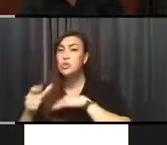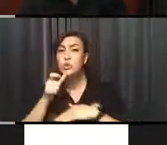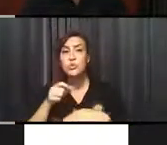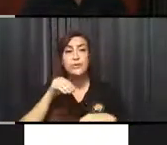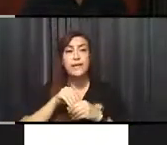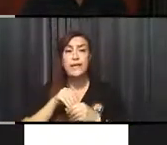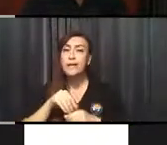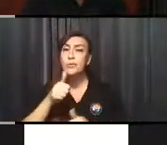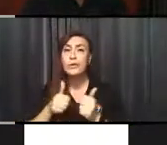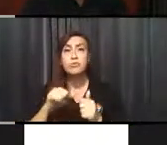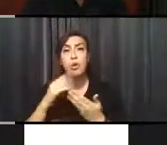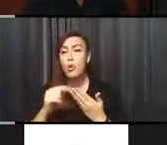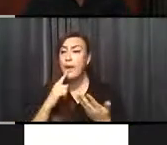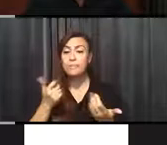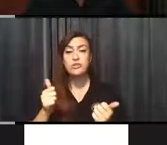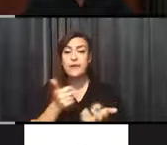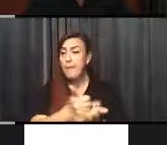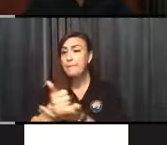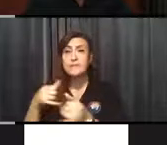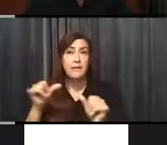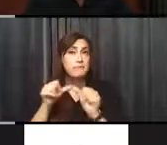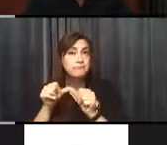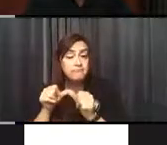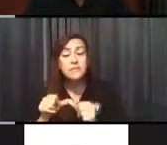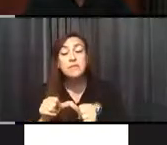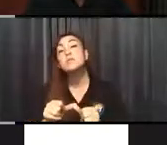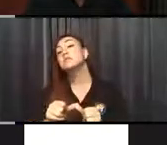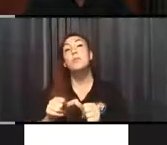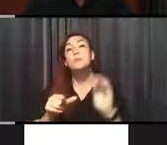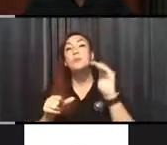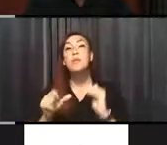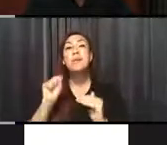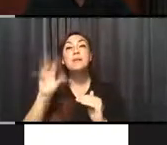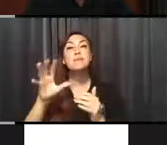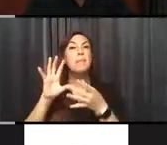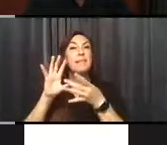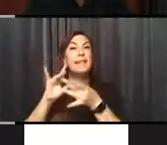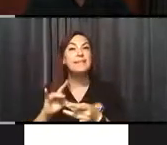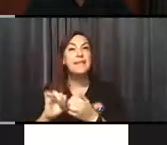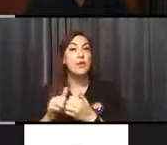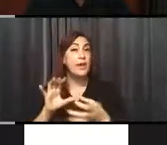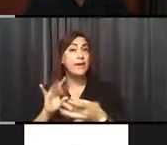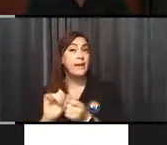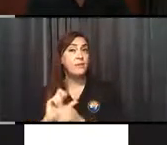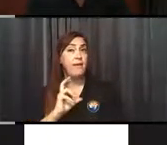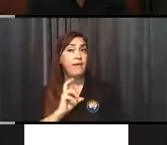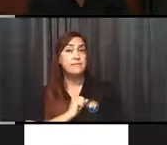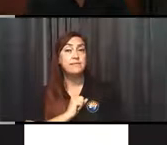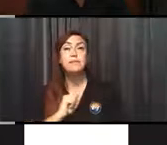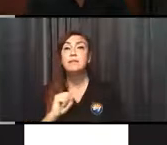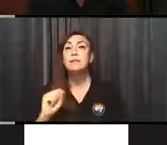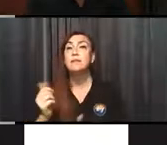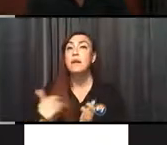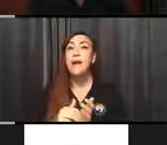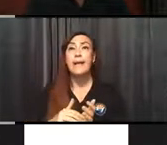And then I just want to give some links to how to stay connected. We have, again, dislocated